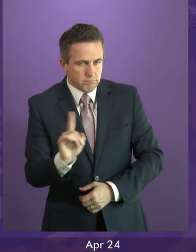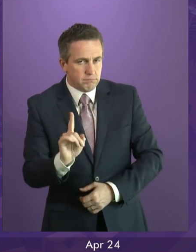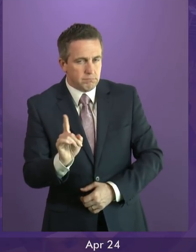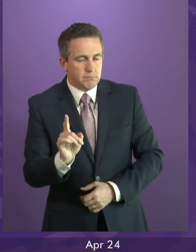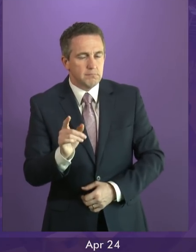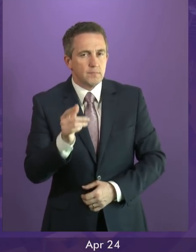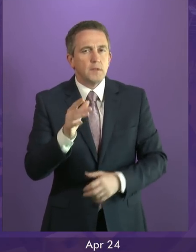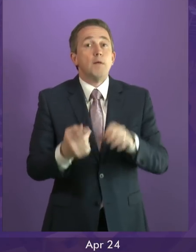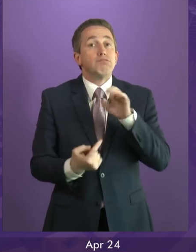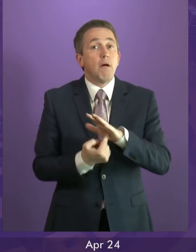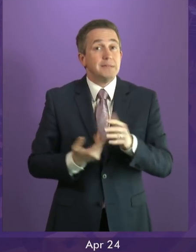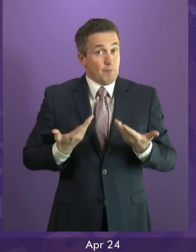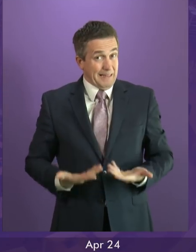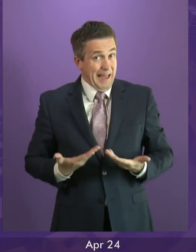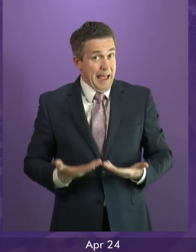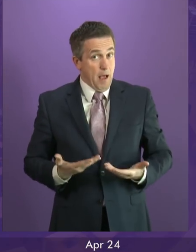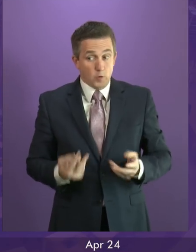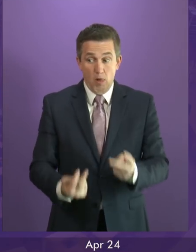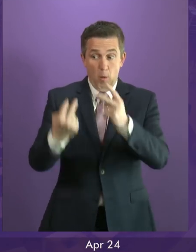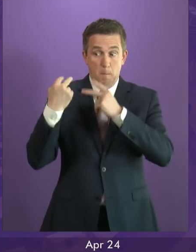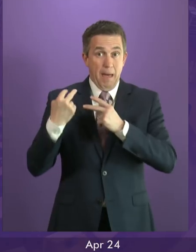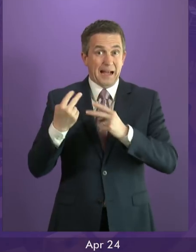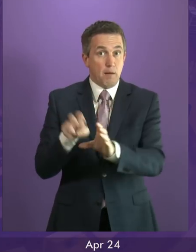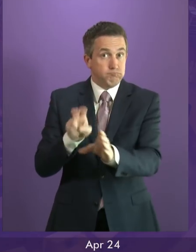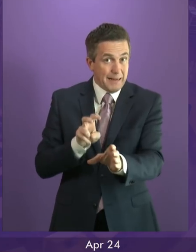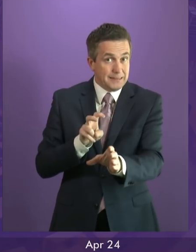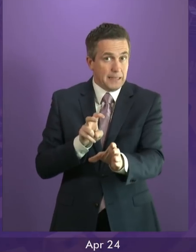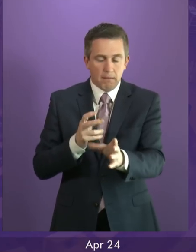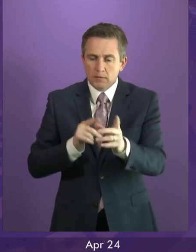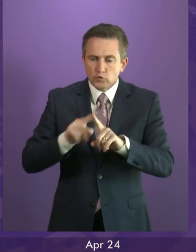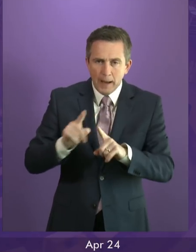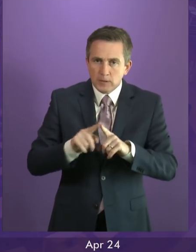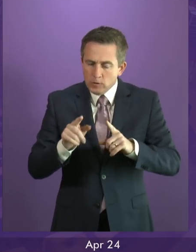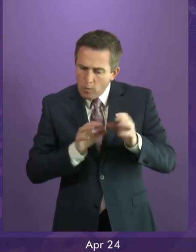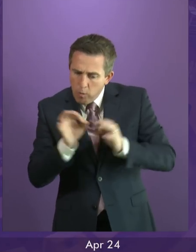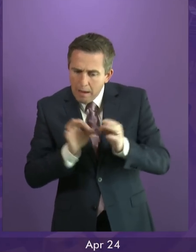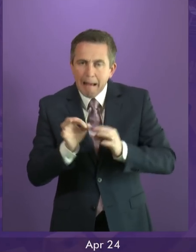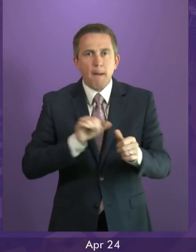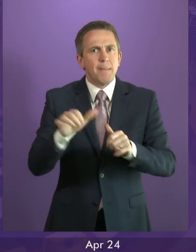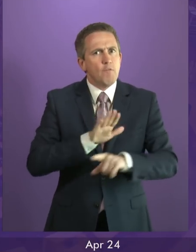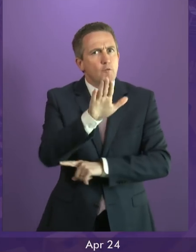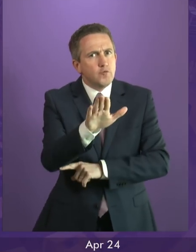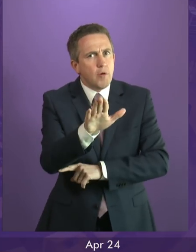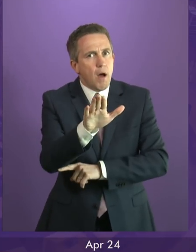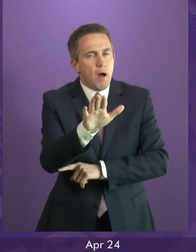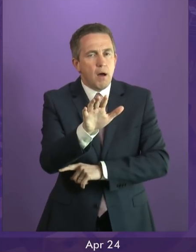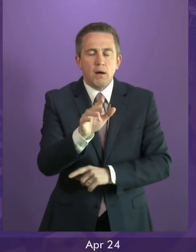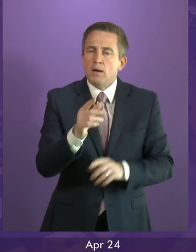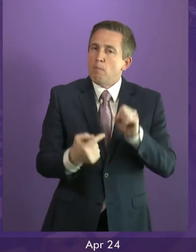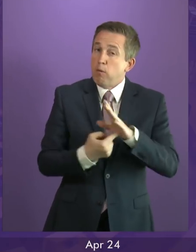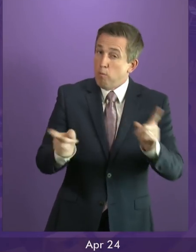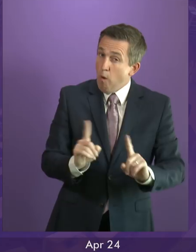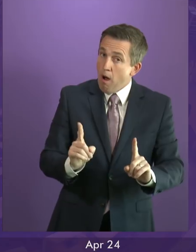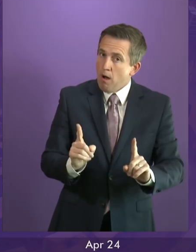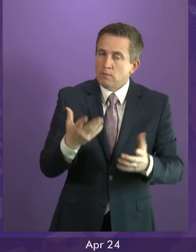ensuring that we learn the lessons of Brexit. To rush into an immediate decision, an a Brexit path has